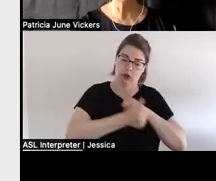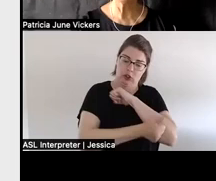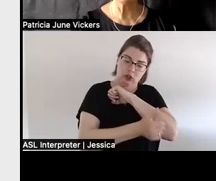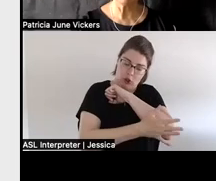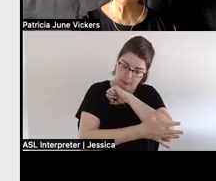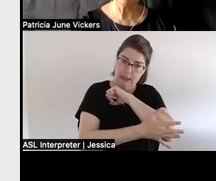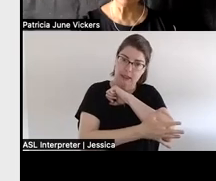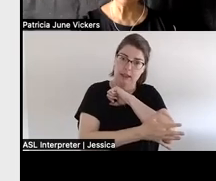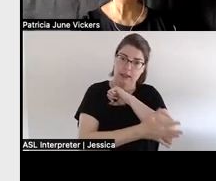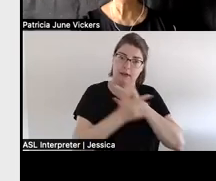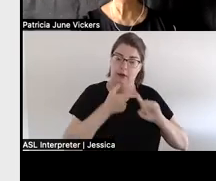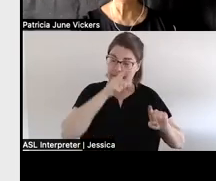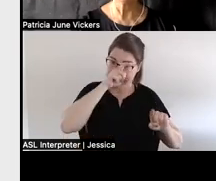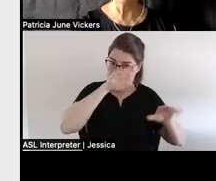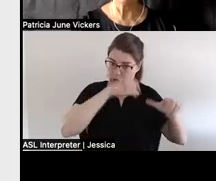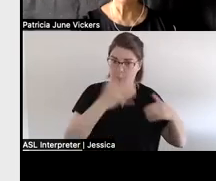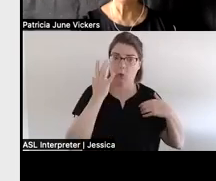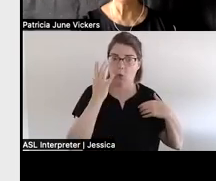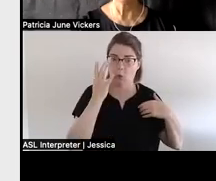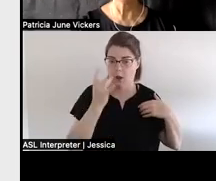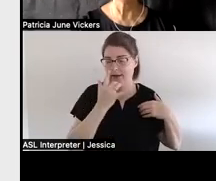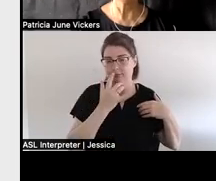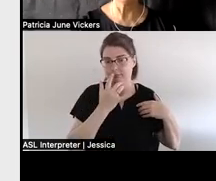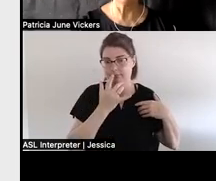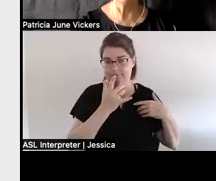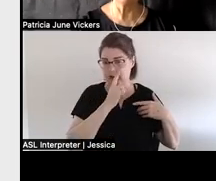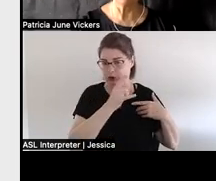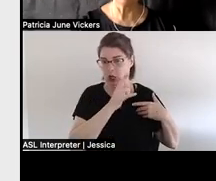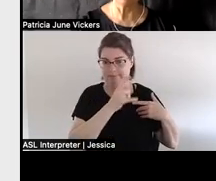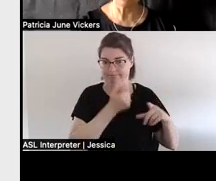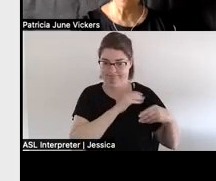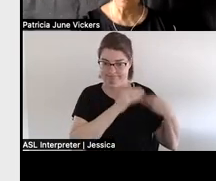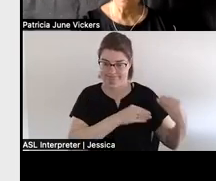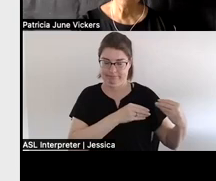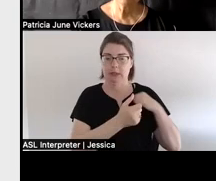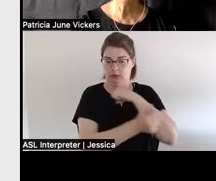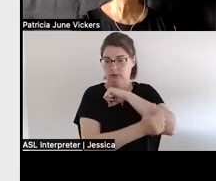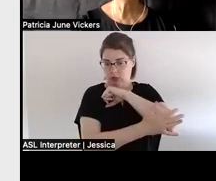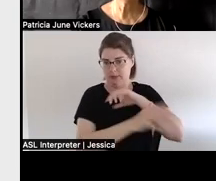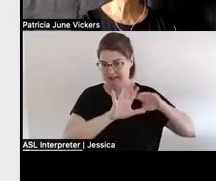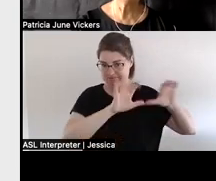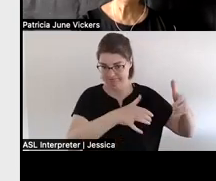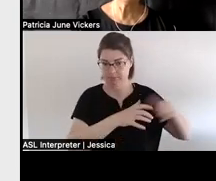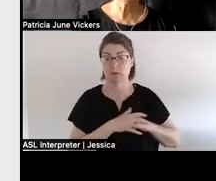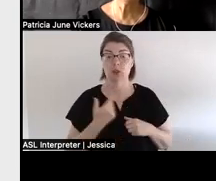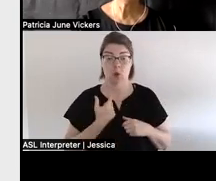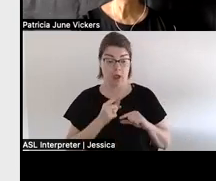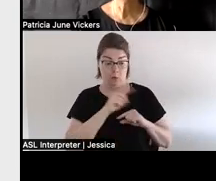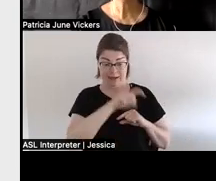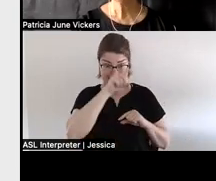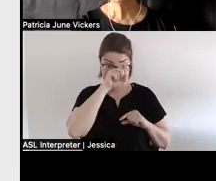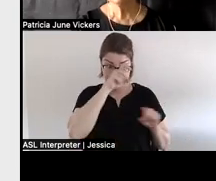was adopted by the eagles in get catla by so i went as an eagle